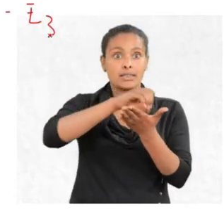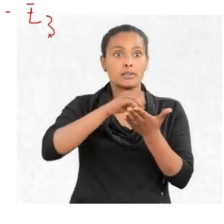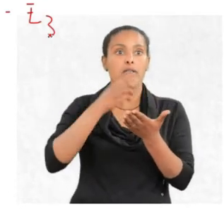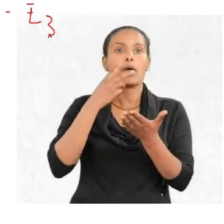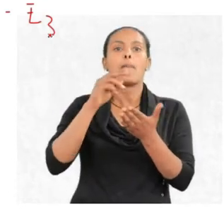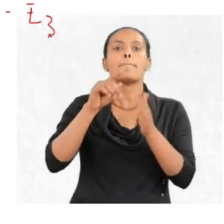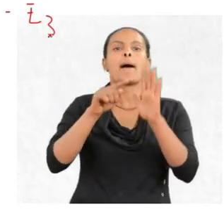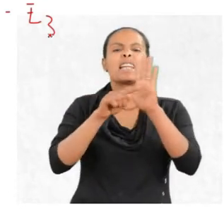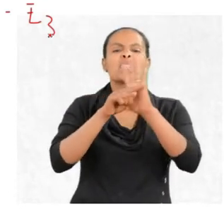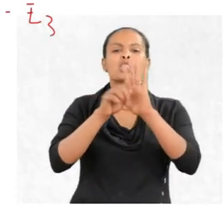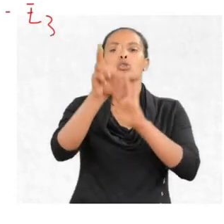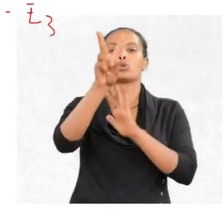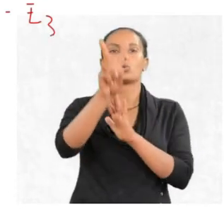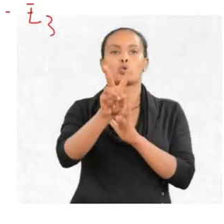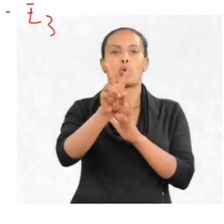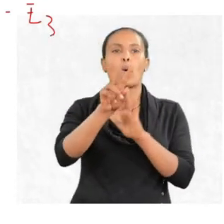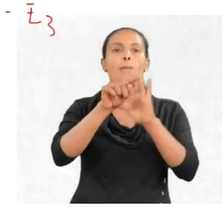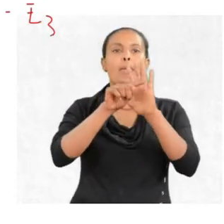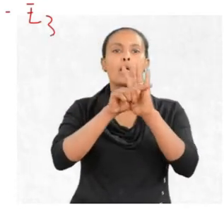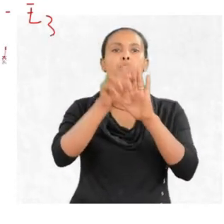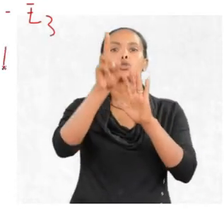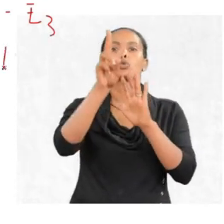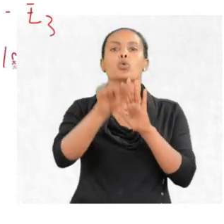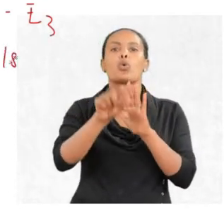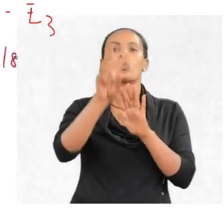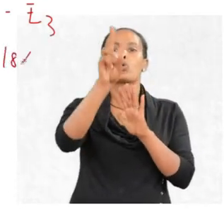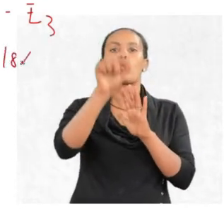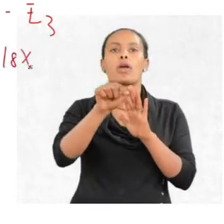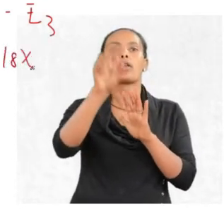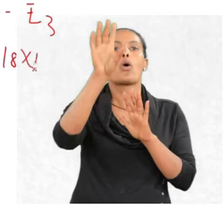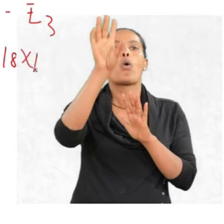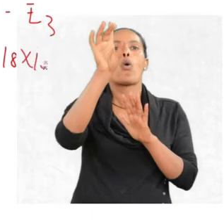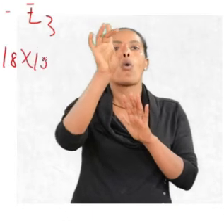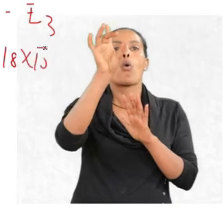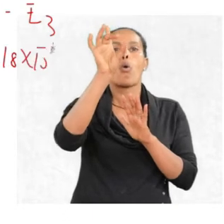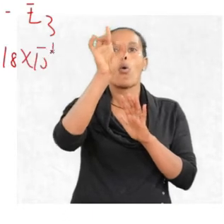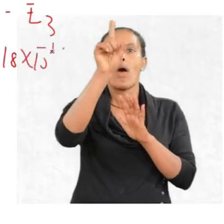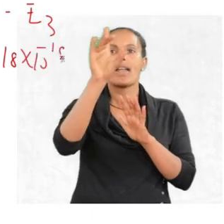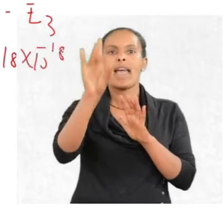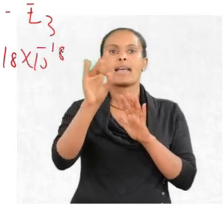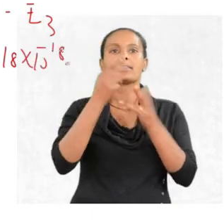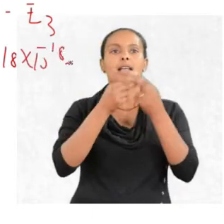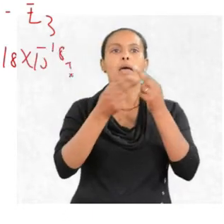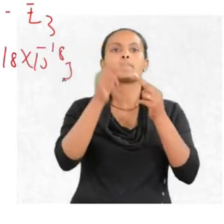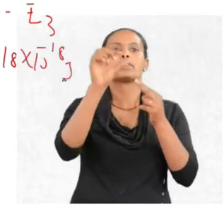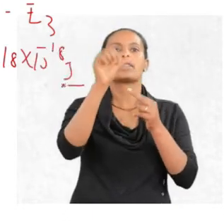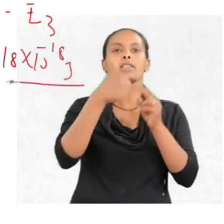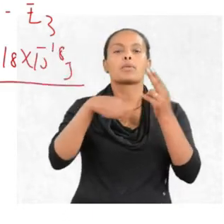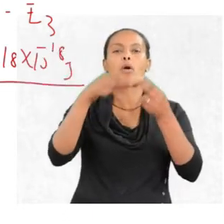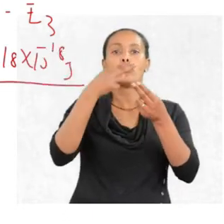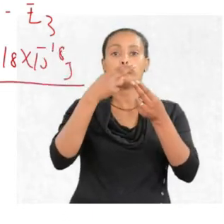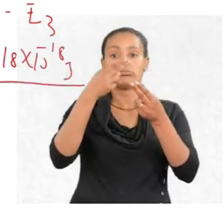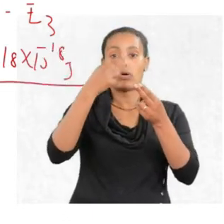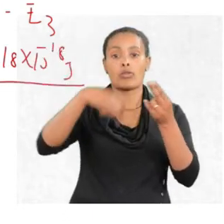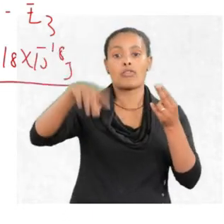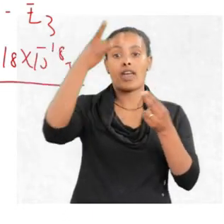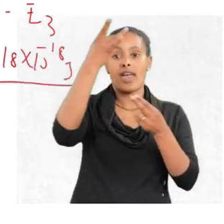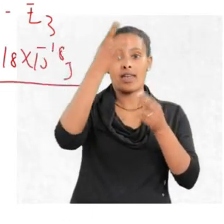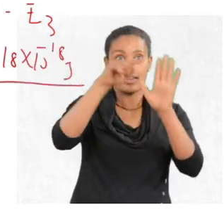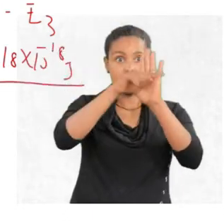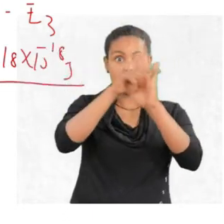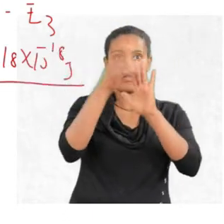minus two, minus two point one, eight times ten to the power of minus 18 joule divided by